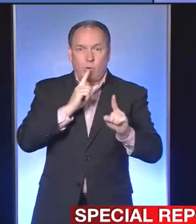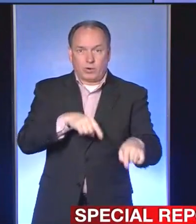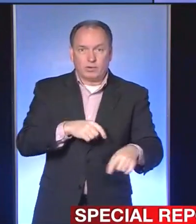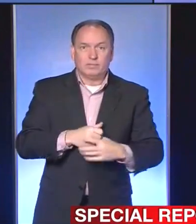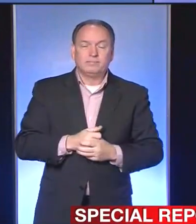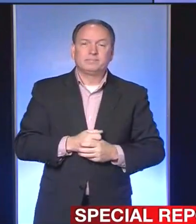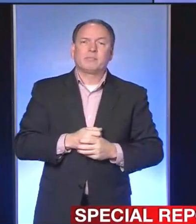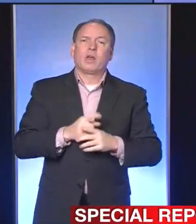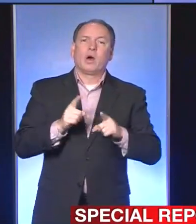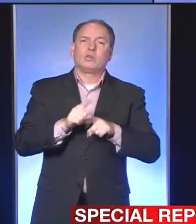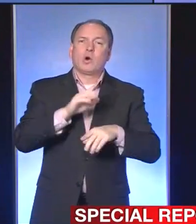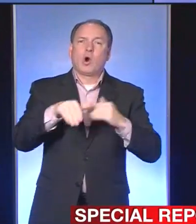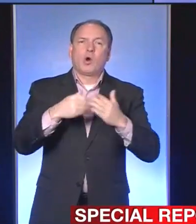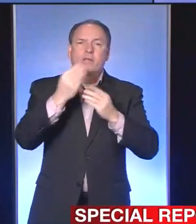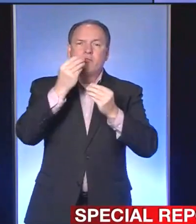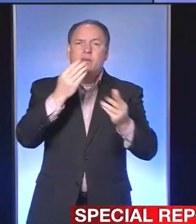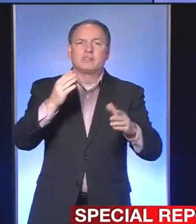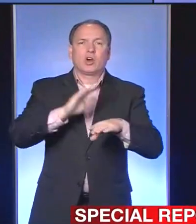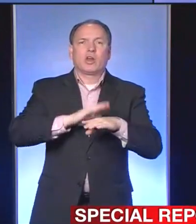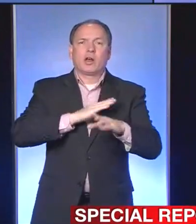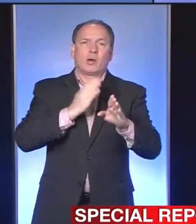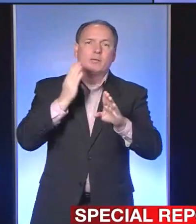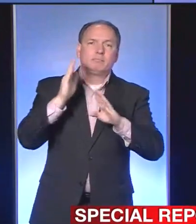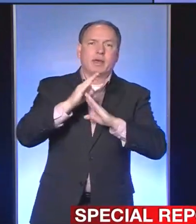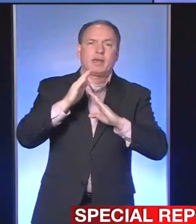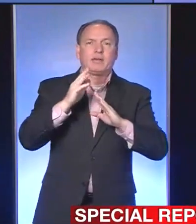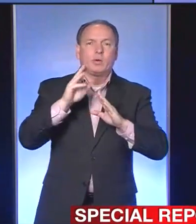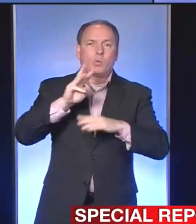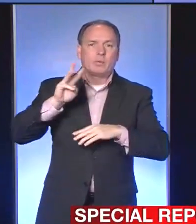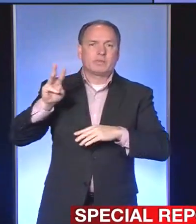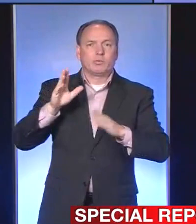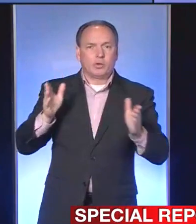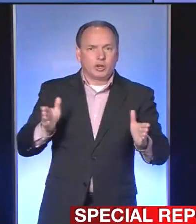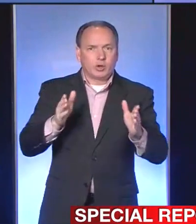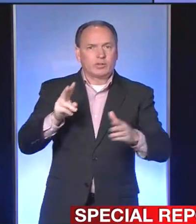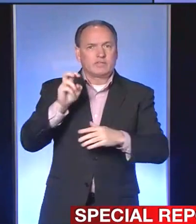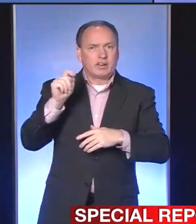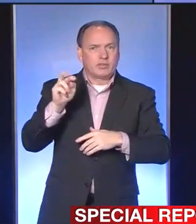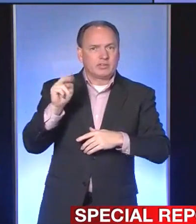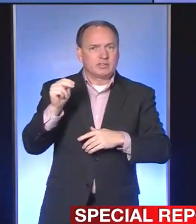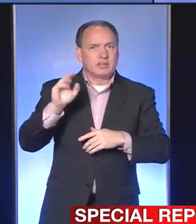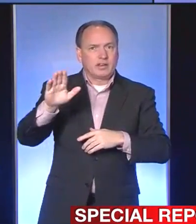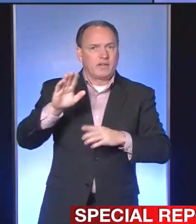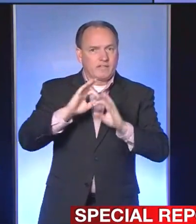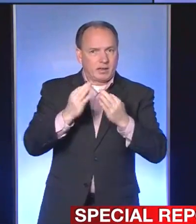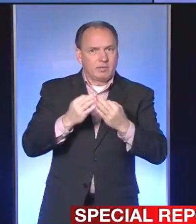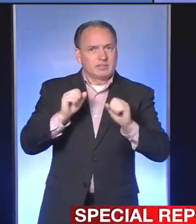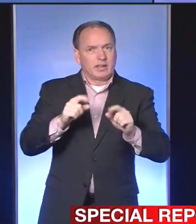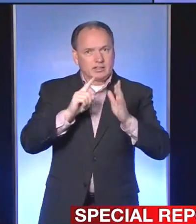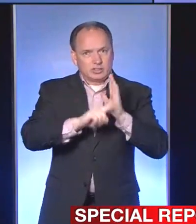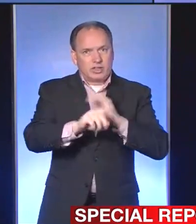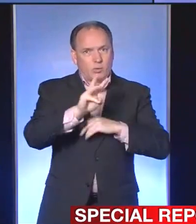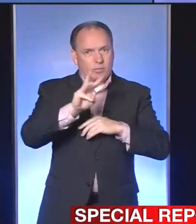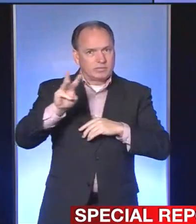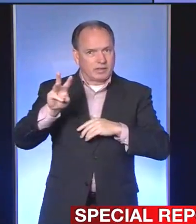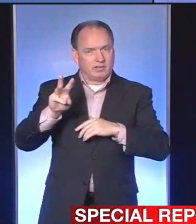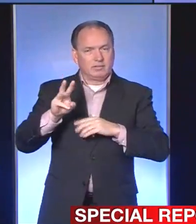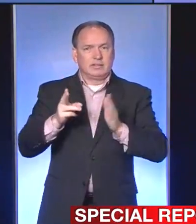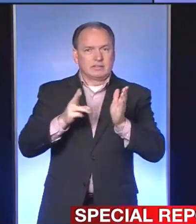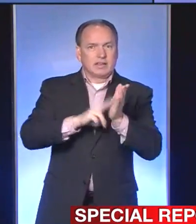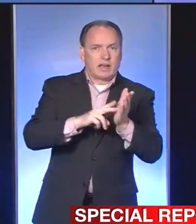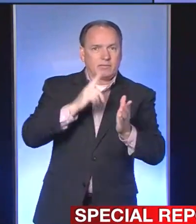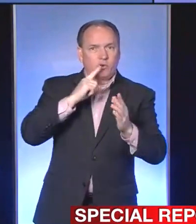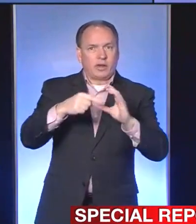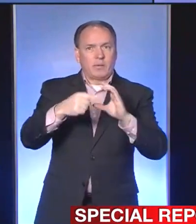always, is available on our main website, and we encourage veterans and their families to go to the website and sign up for